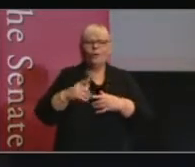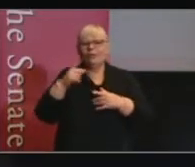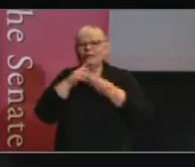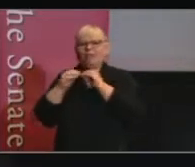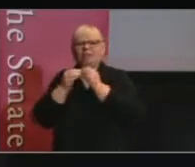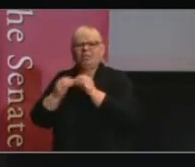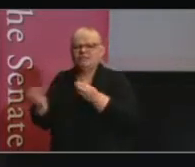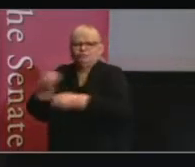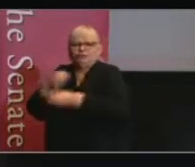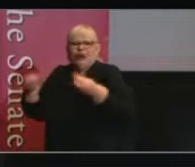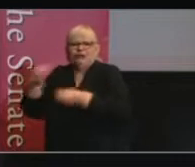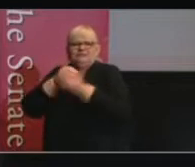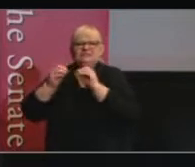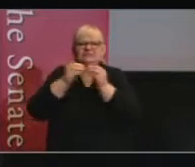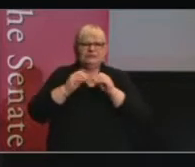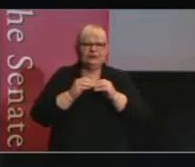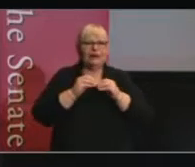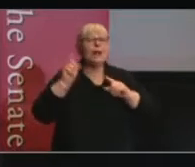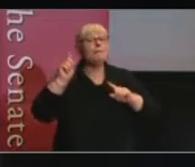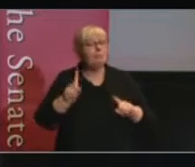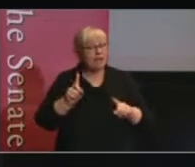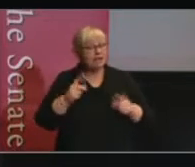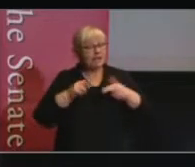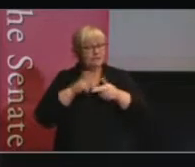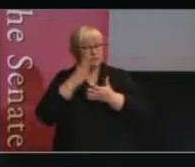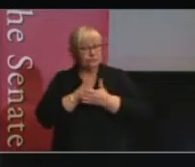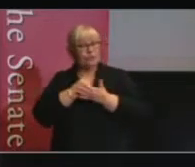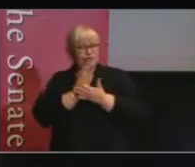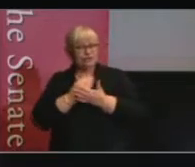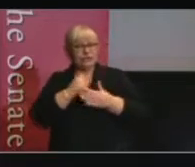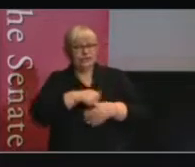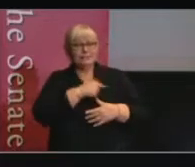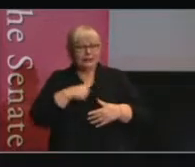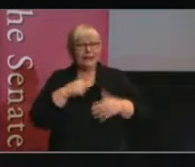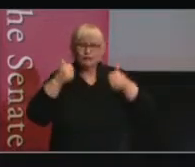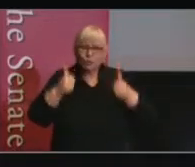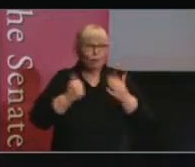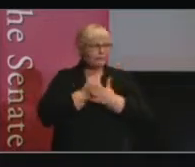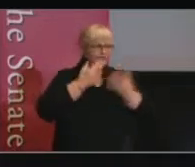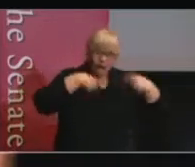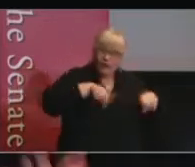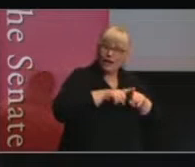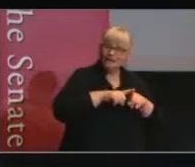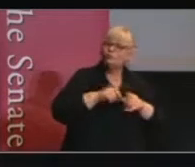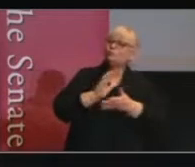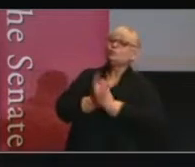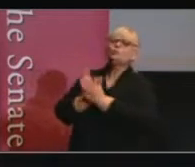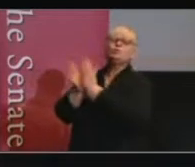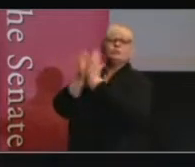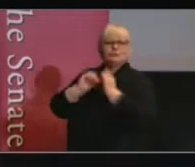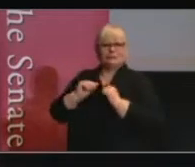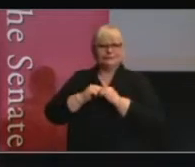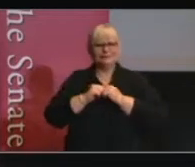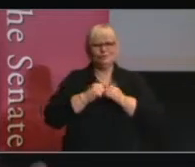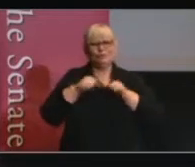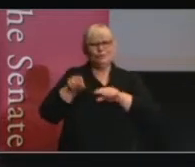But the fact that they share that commitment surely is an opportunity for us to build on that idea